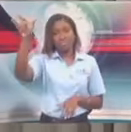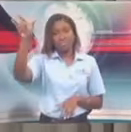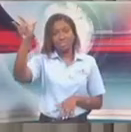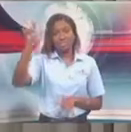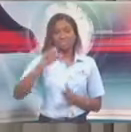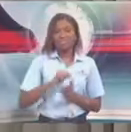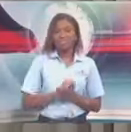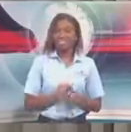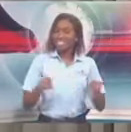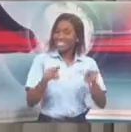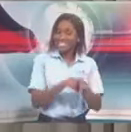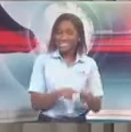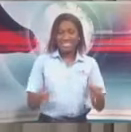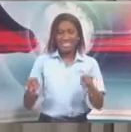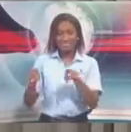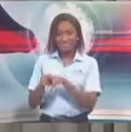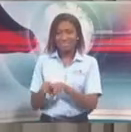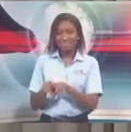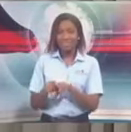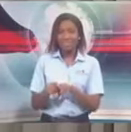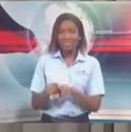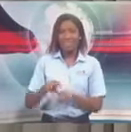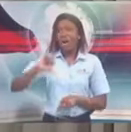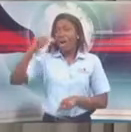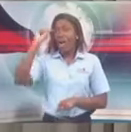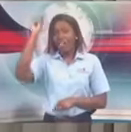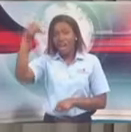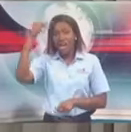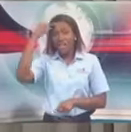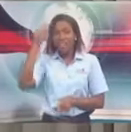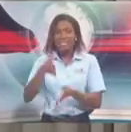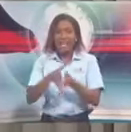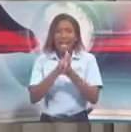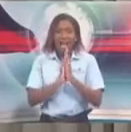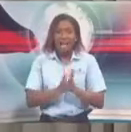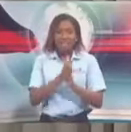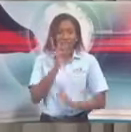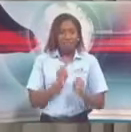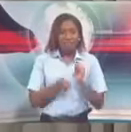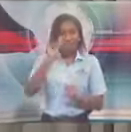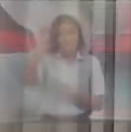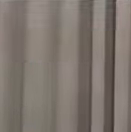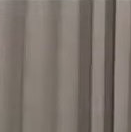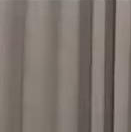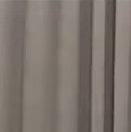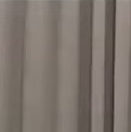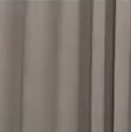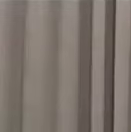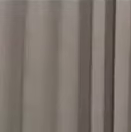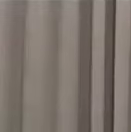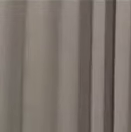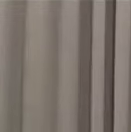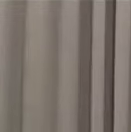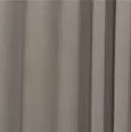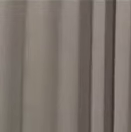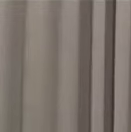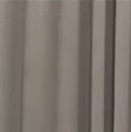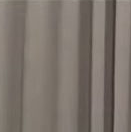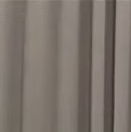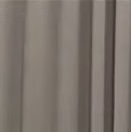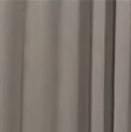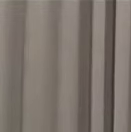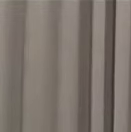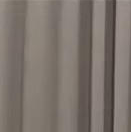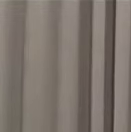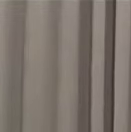same requests have been made by other governments who asked for repatriation of their citizens. The same request was made because we are running